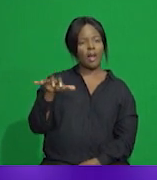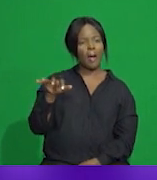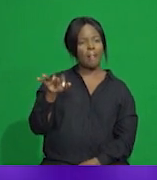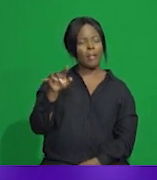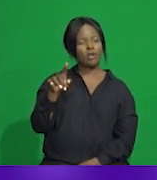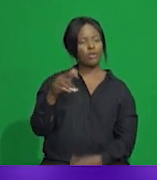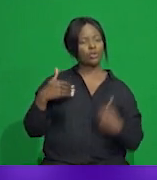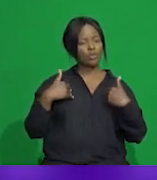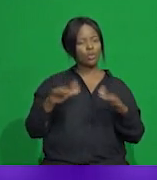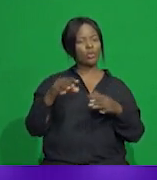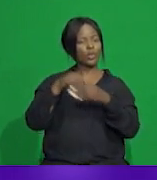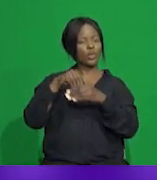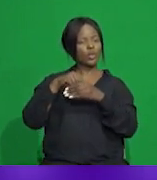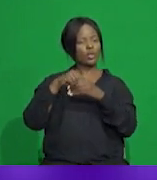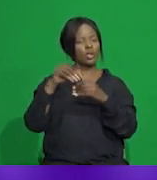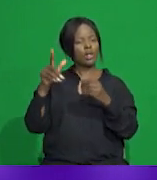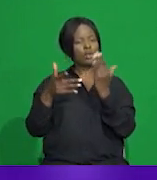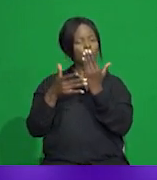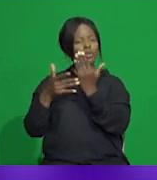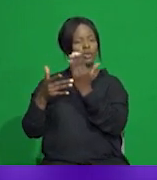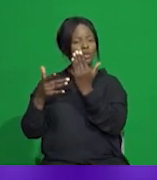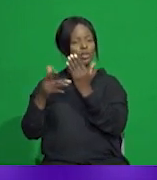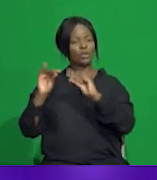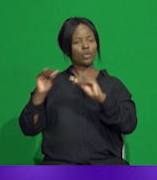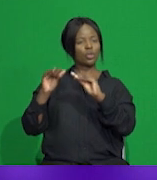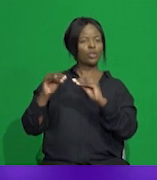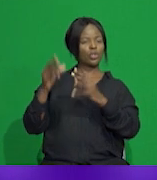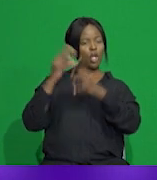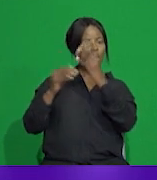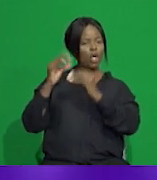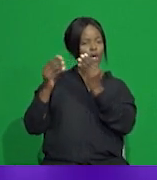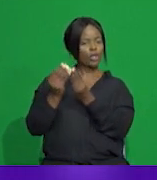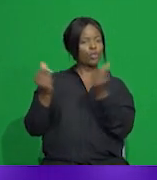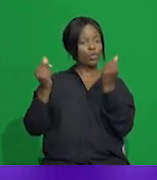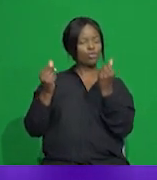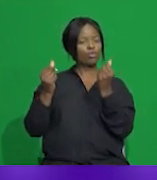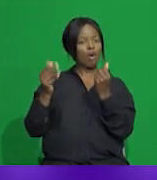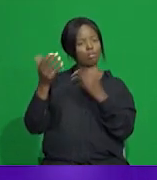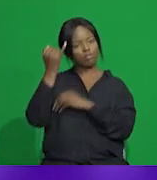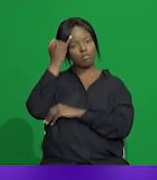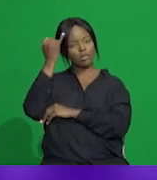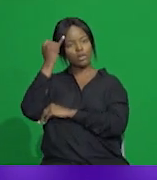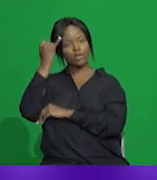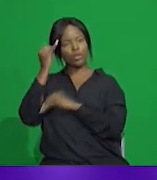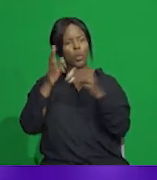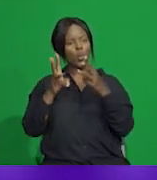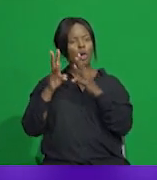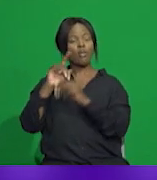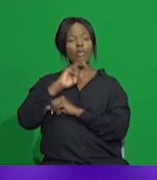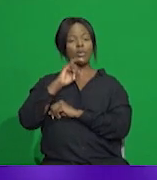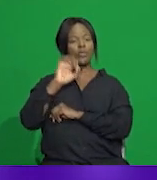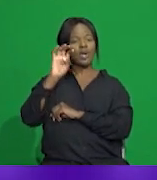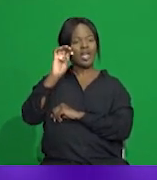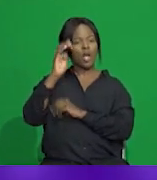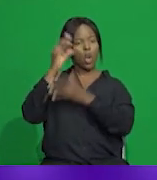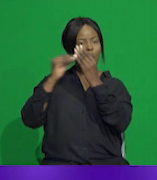technology-rich teaching and learning solutions and innovative pedagogies using e-learning, online learning, the